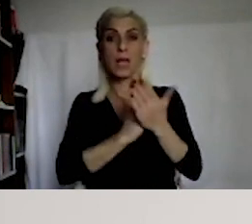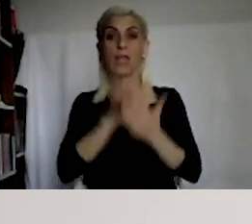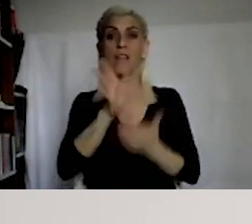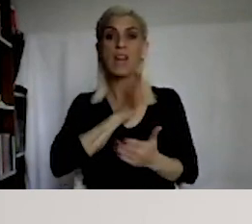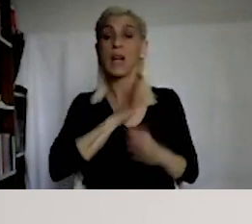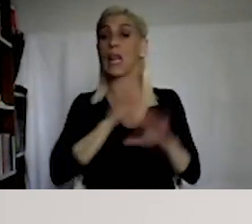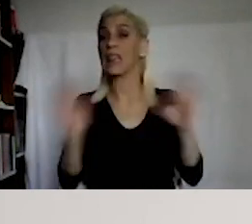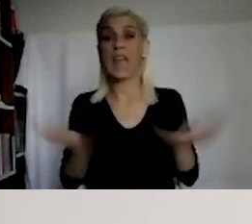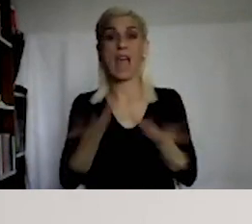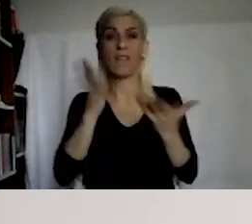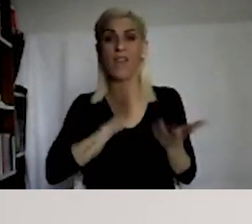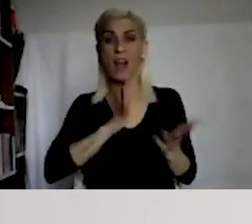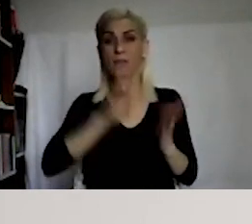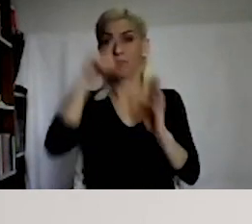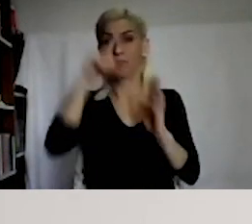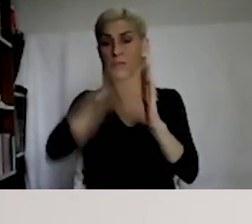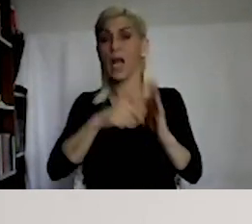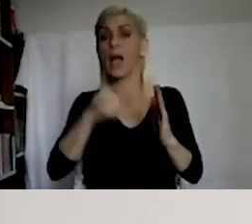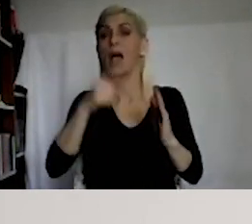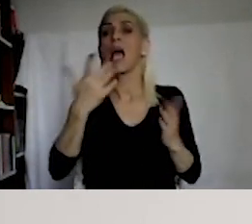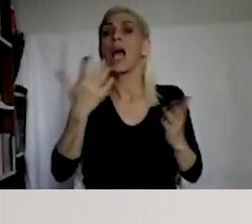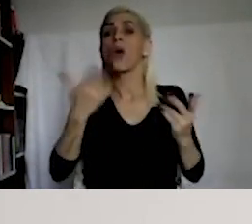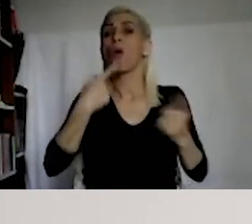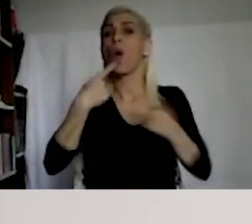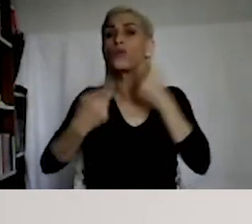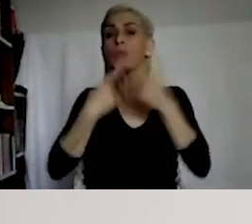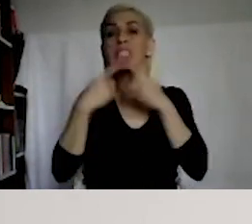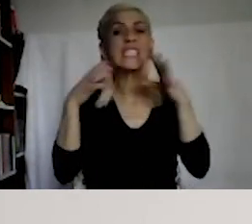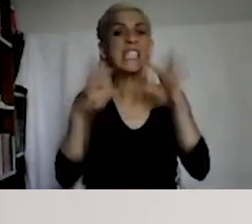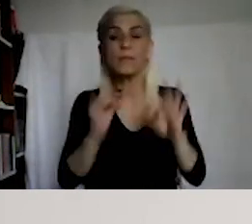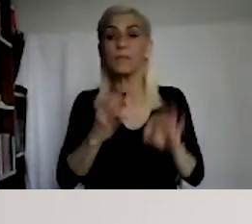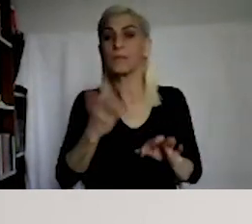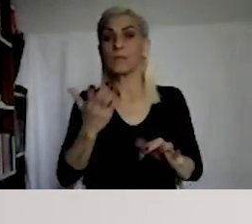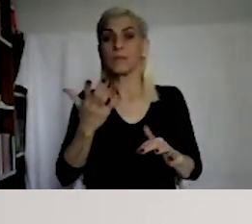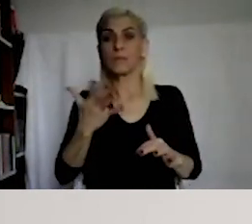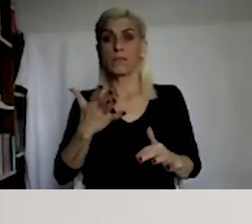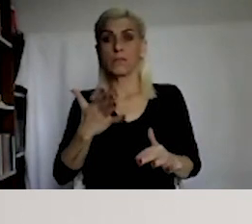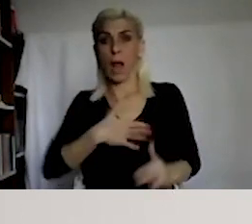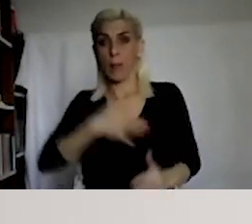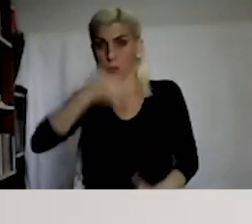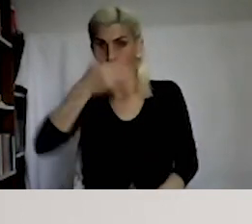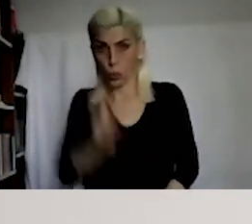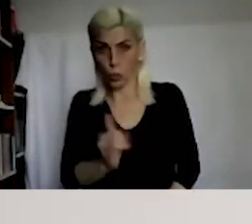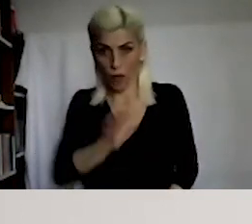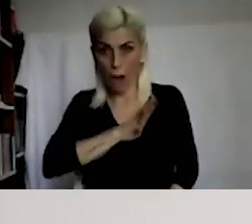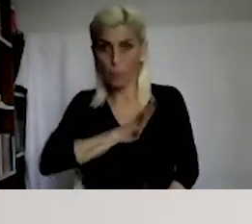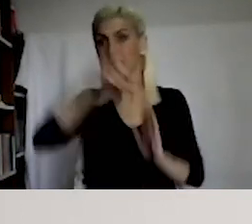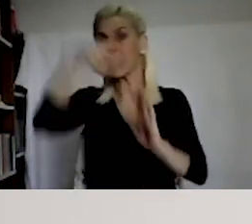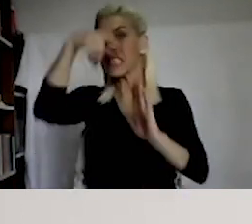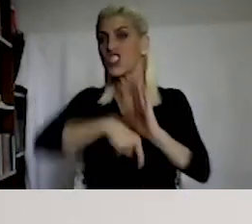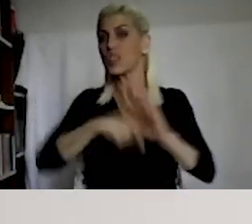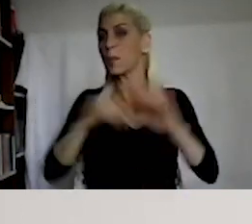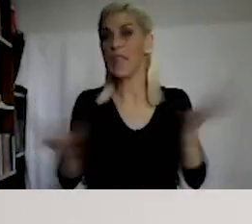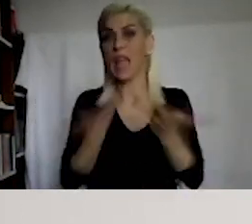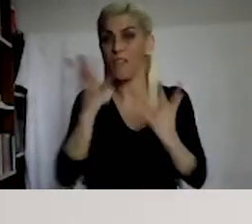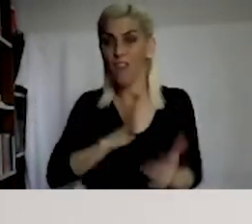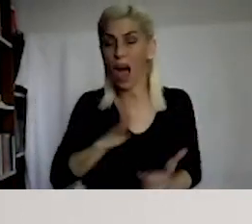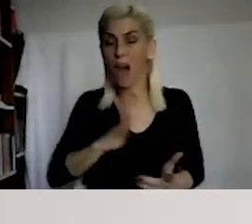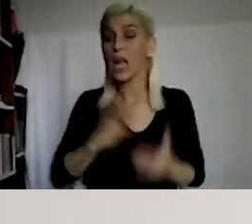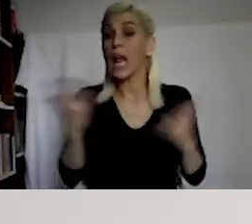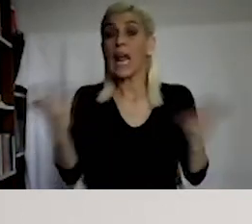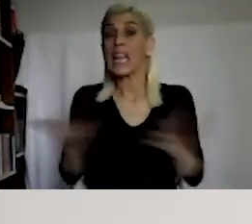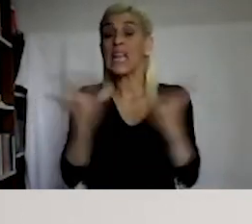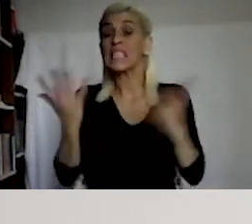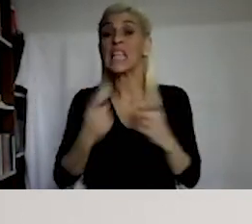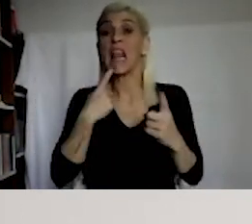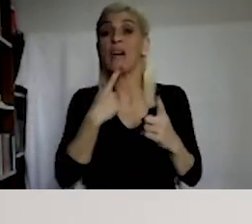check the context, the author, the intention of the author, the content of what author said. What is the scope